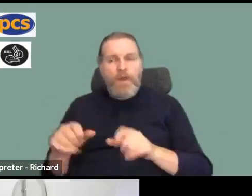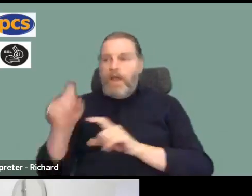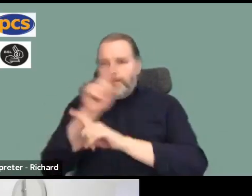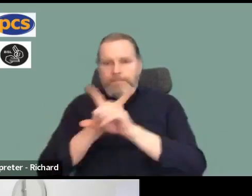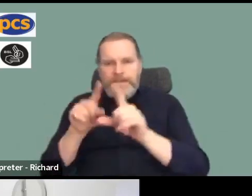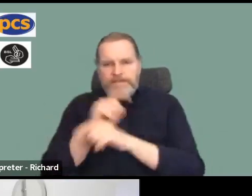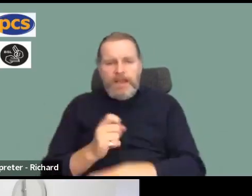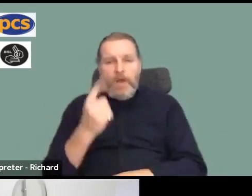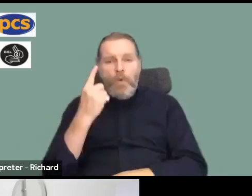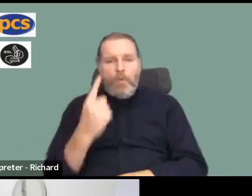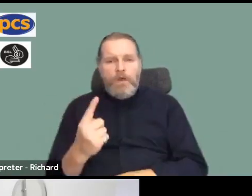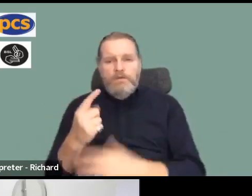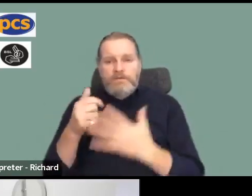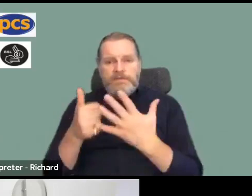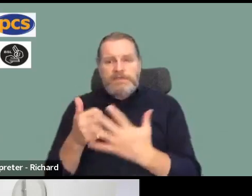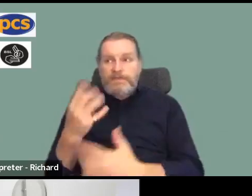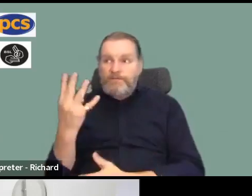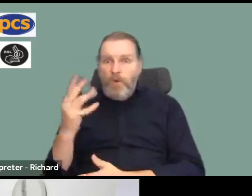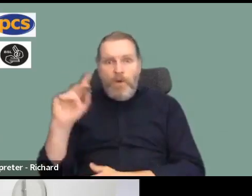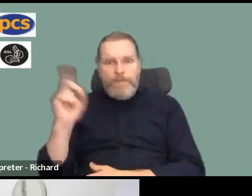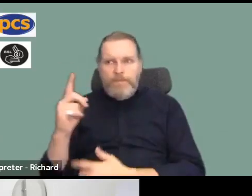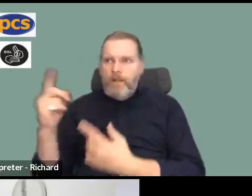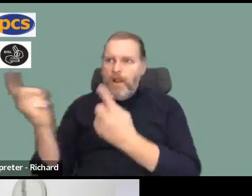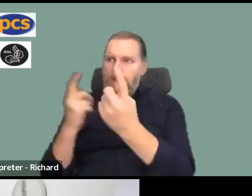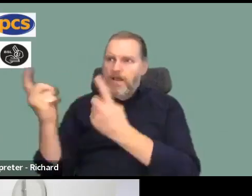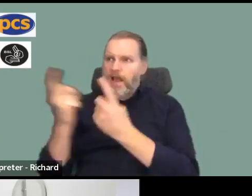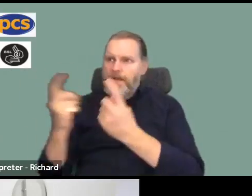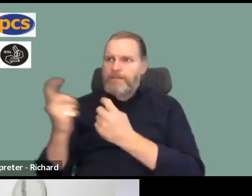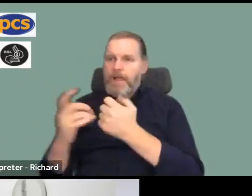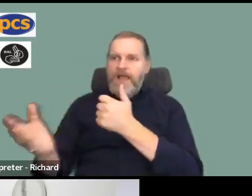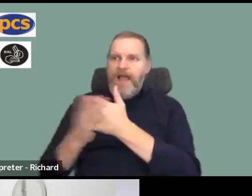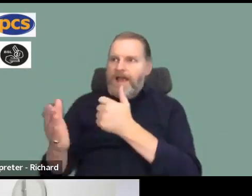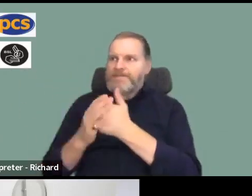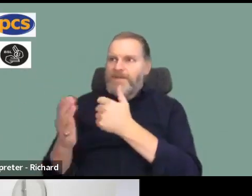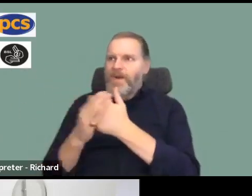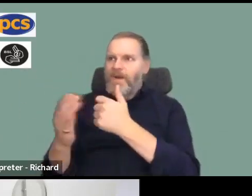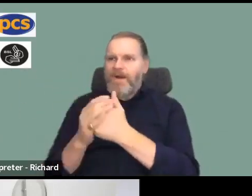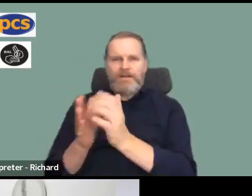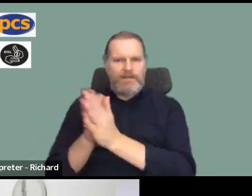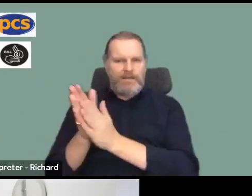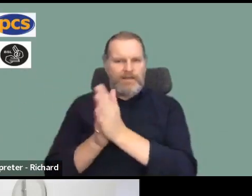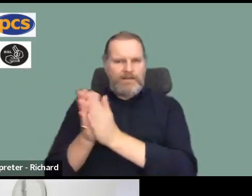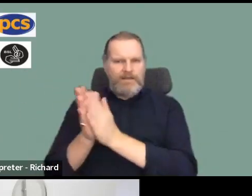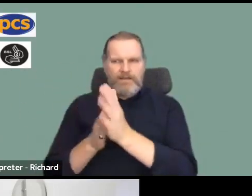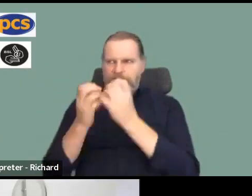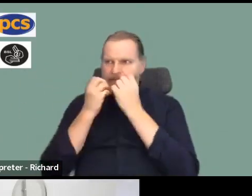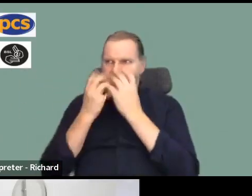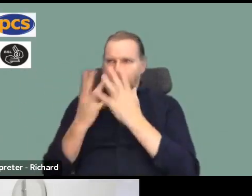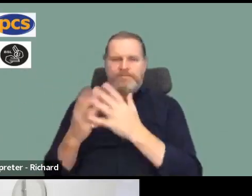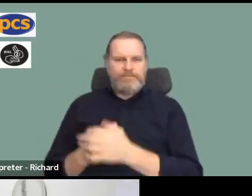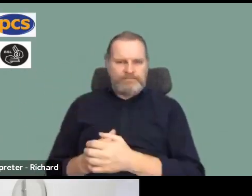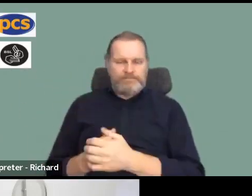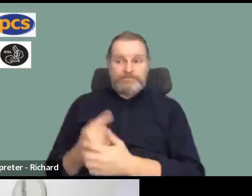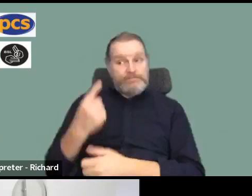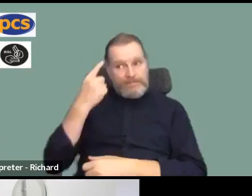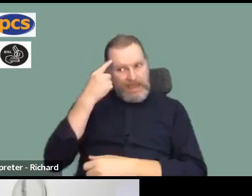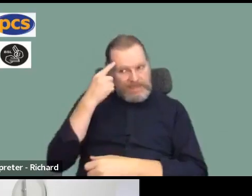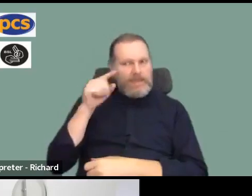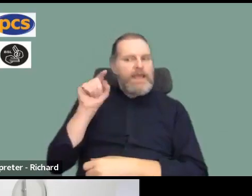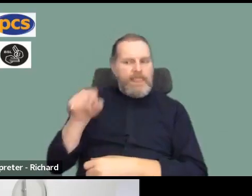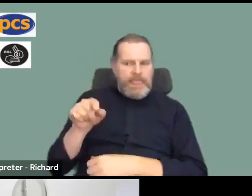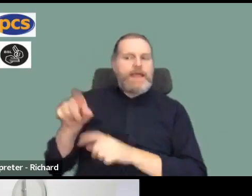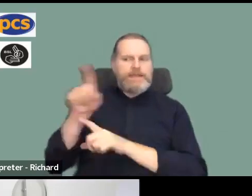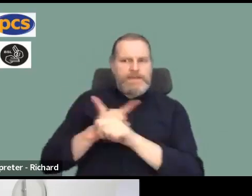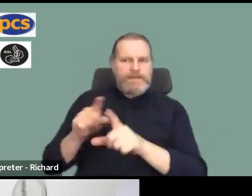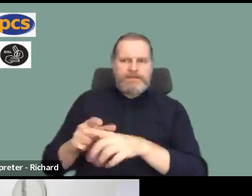and we've got more people coming forward, what a fantastic example. Now, I'm guessing at Keith's meeting, what that tells us, if that meeting is that